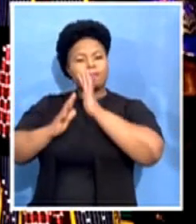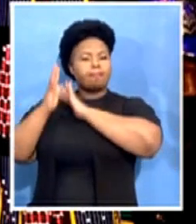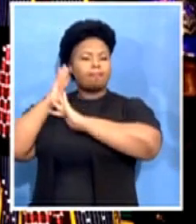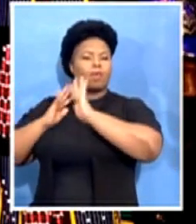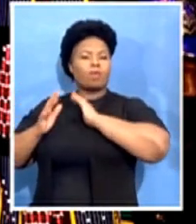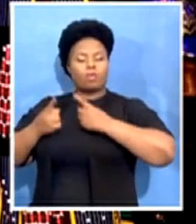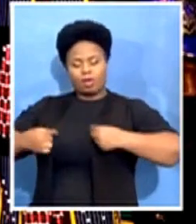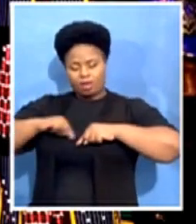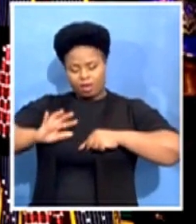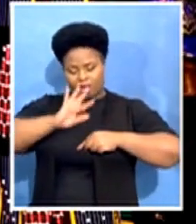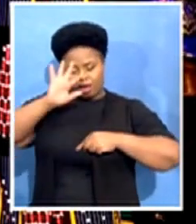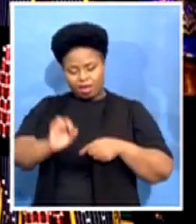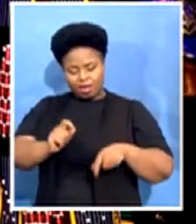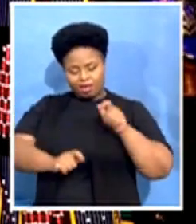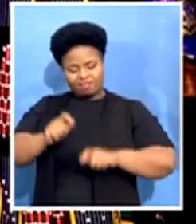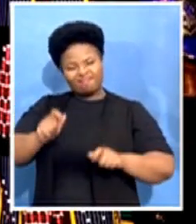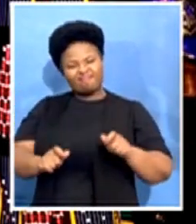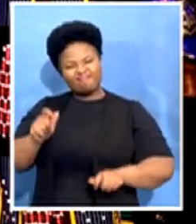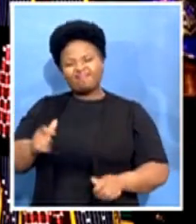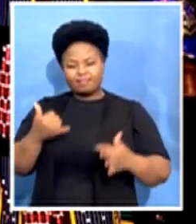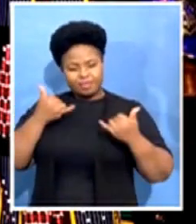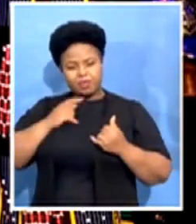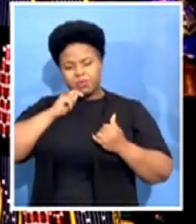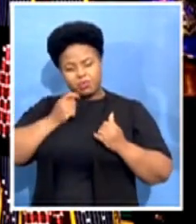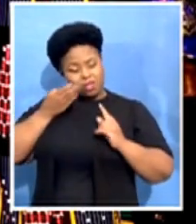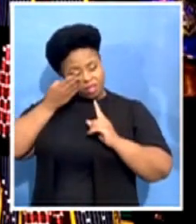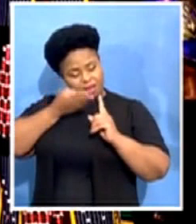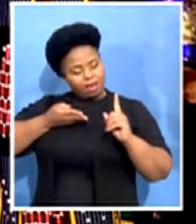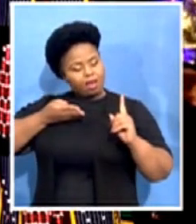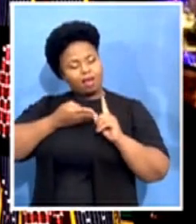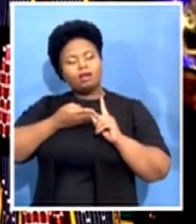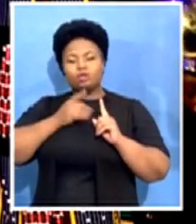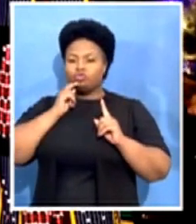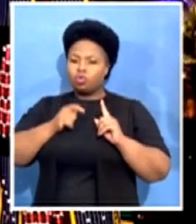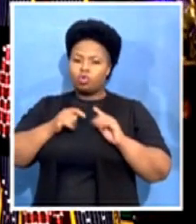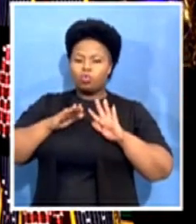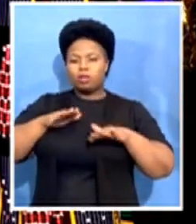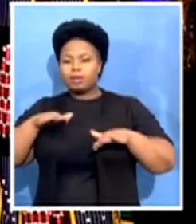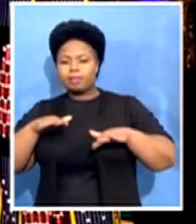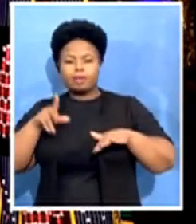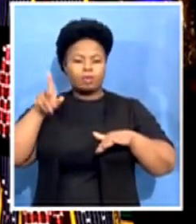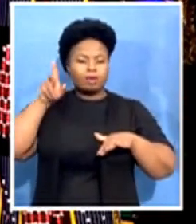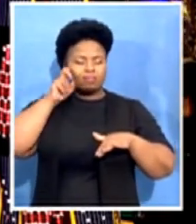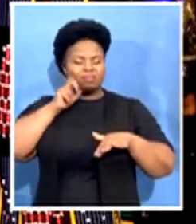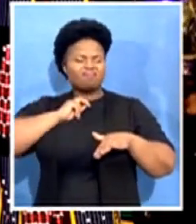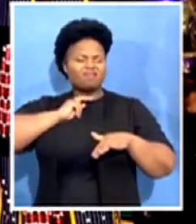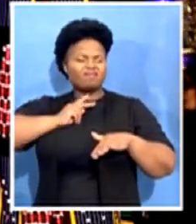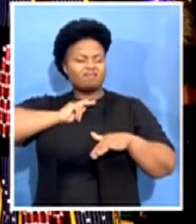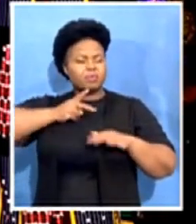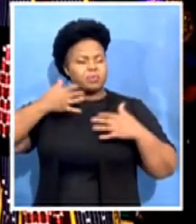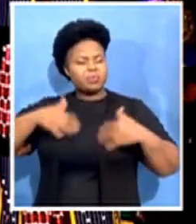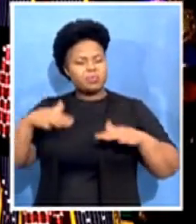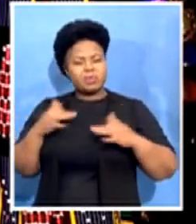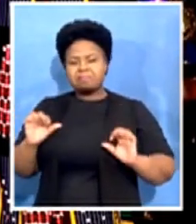this odyssey of rhythm, this lyrical trance and pilgrimage of the